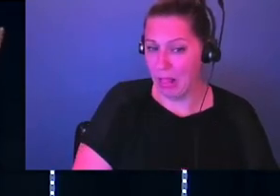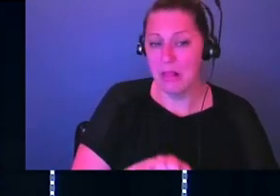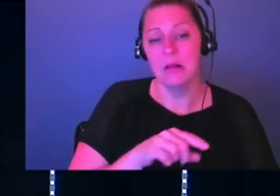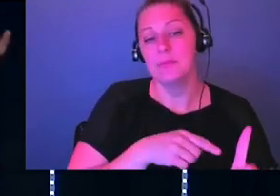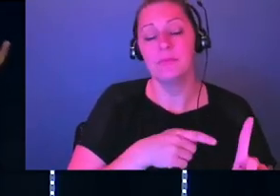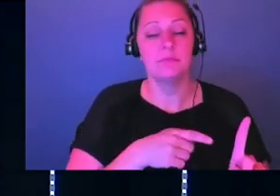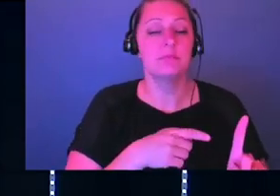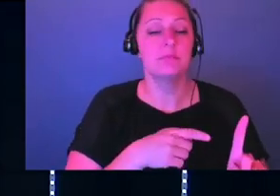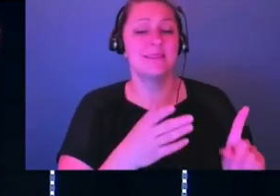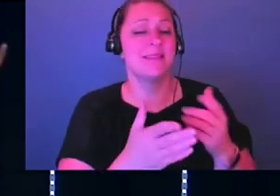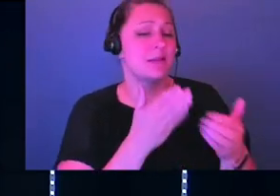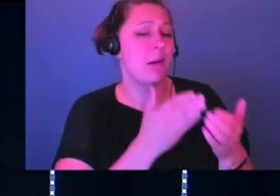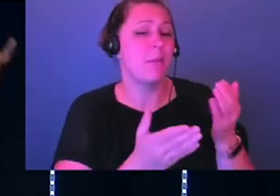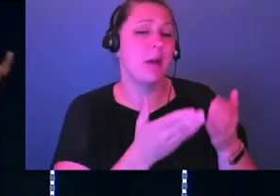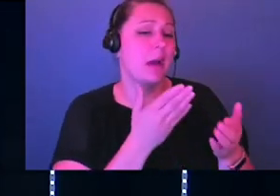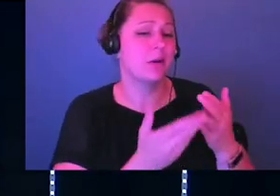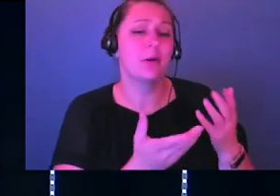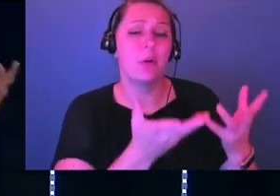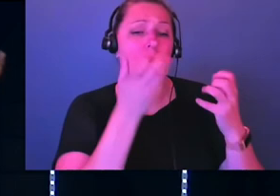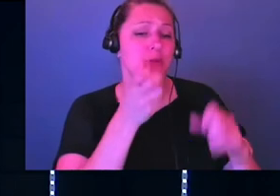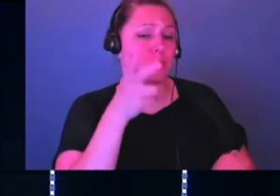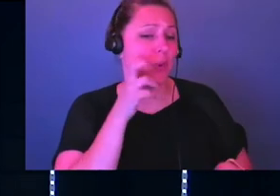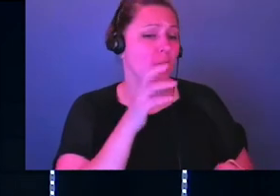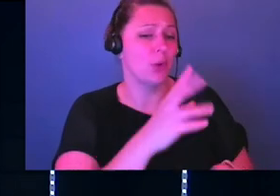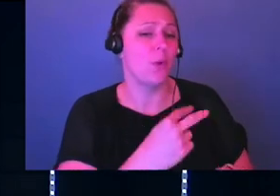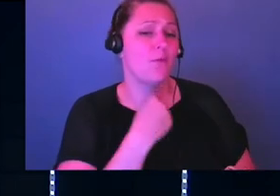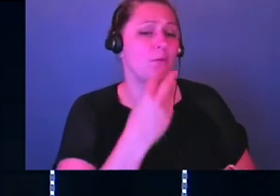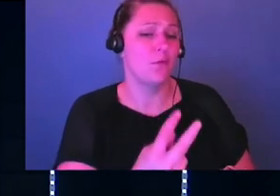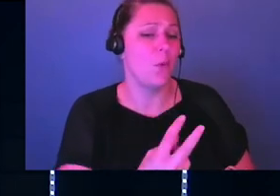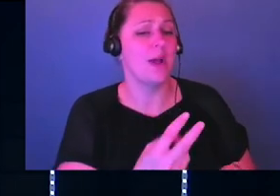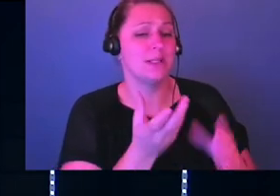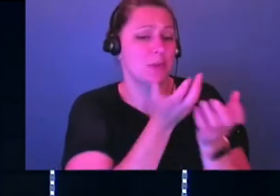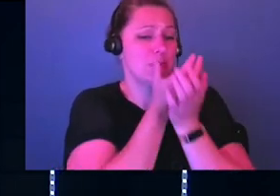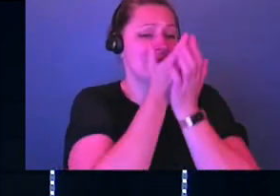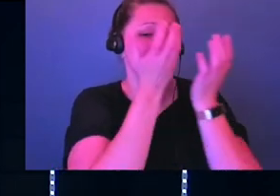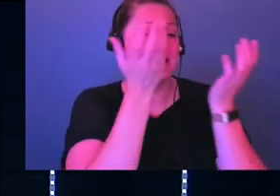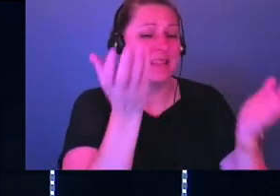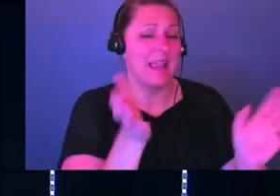God loves to hear your voice, sing his name. It brings him joy.